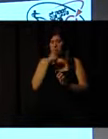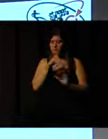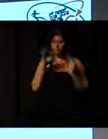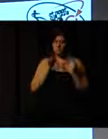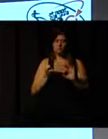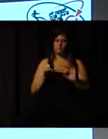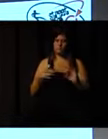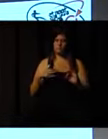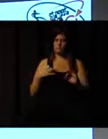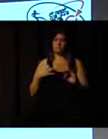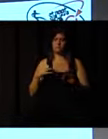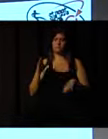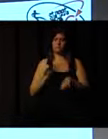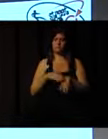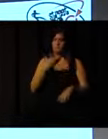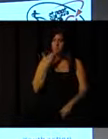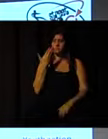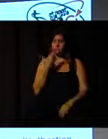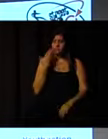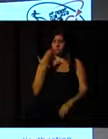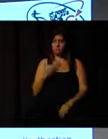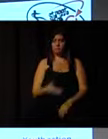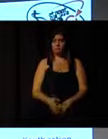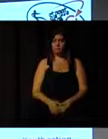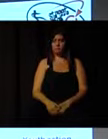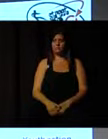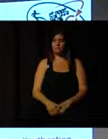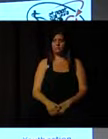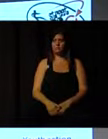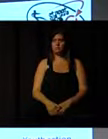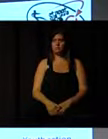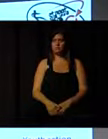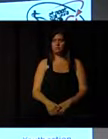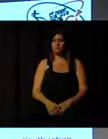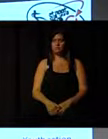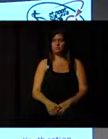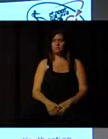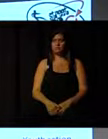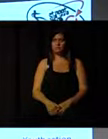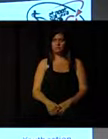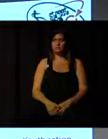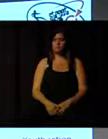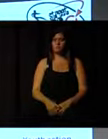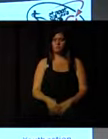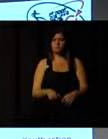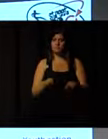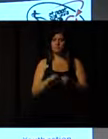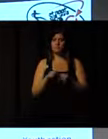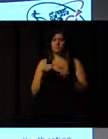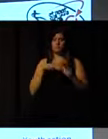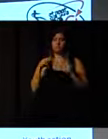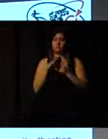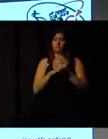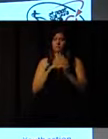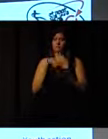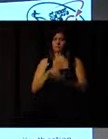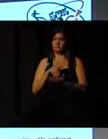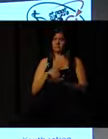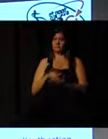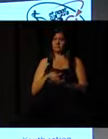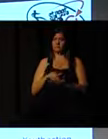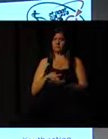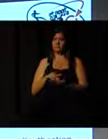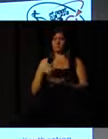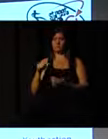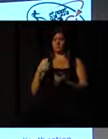is really key to what we do. And then the sort of the final programme there encompasses all we do in